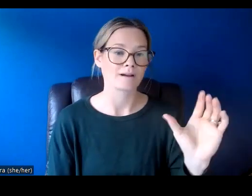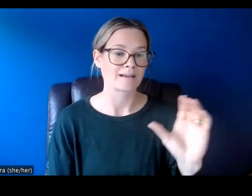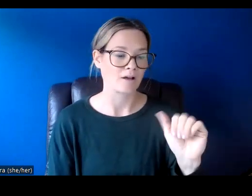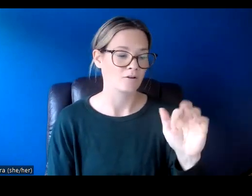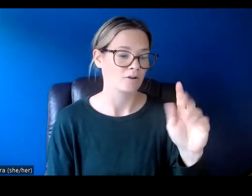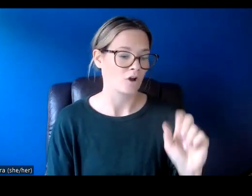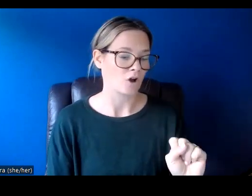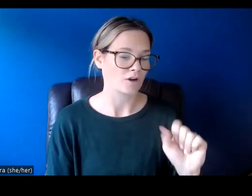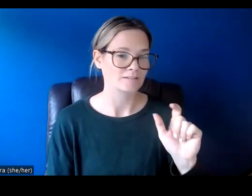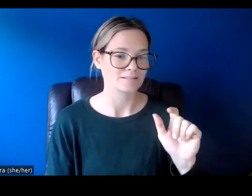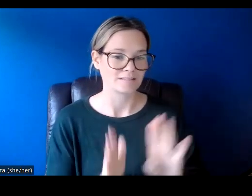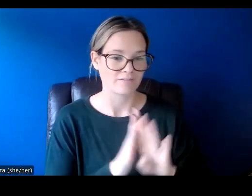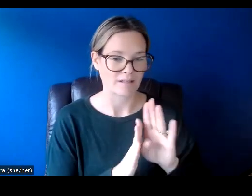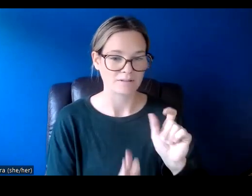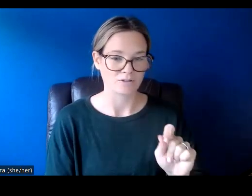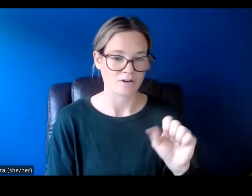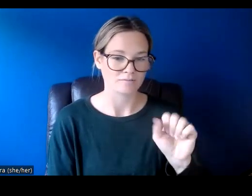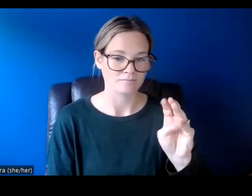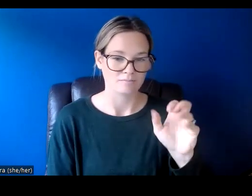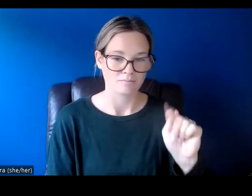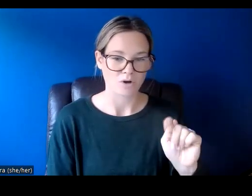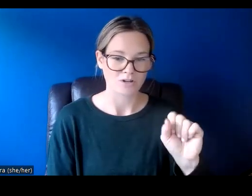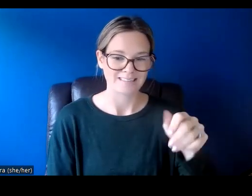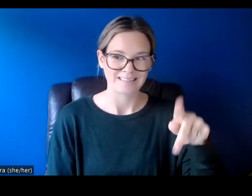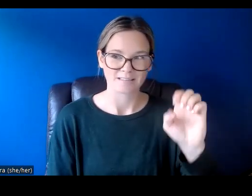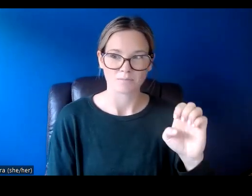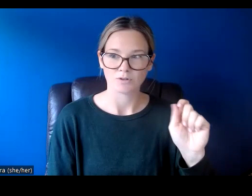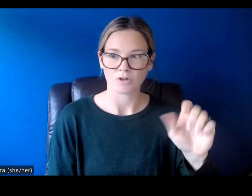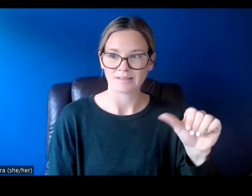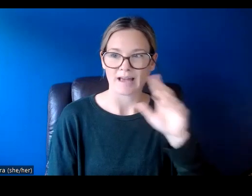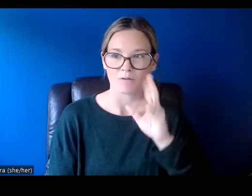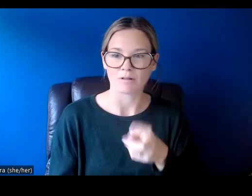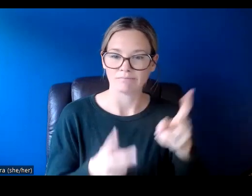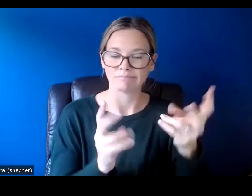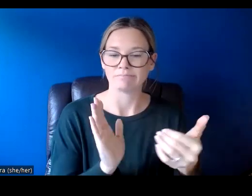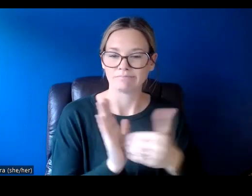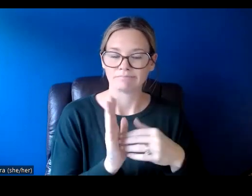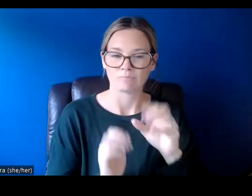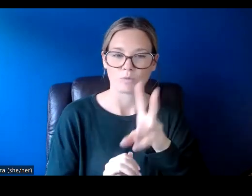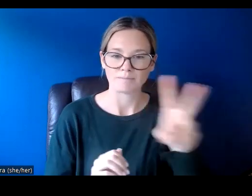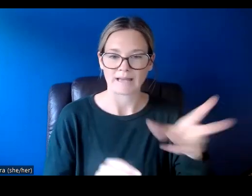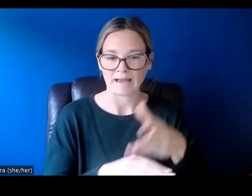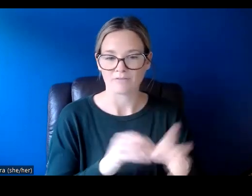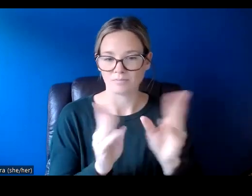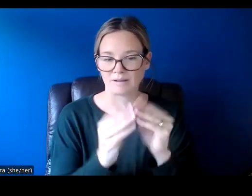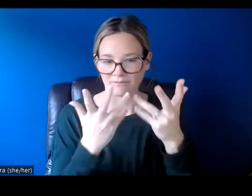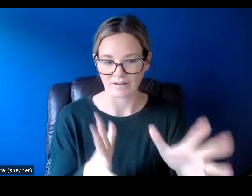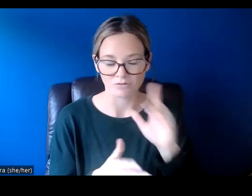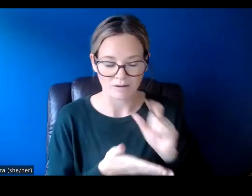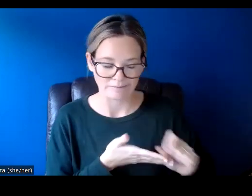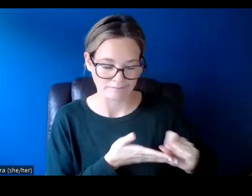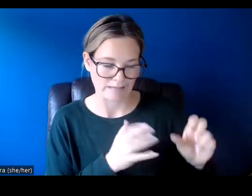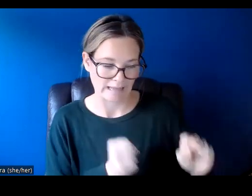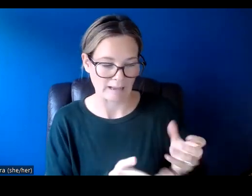.smartsimple.ca. I'll put this website up at the end of the meeting as well for anyone who wants to write it down.